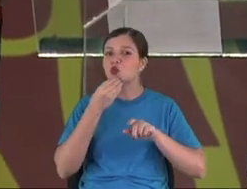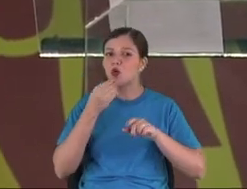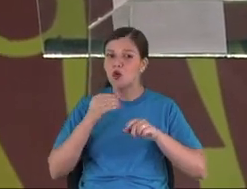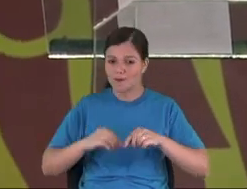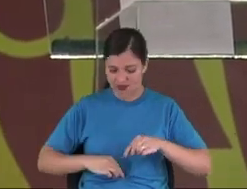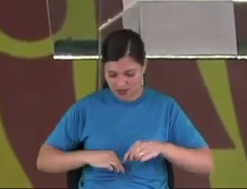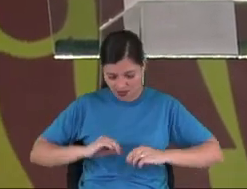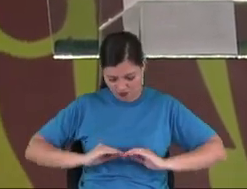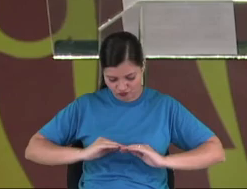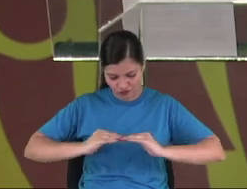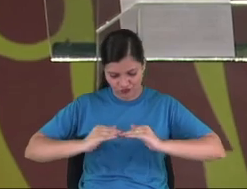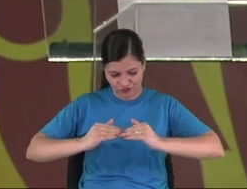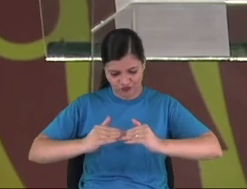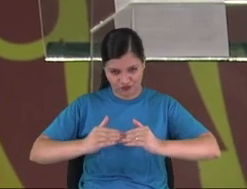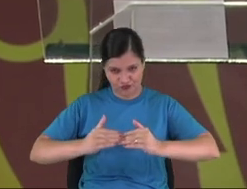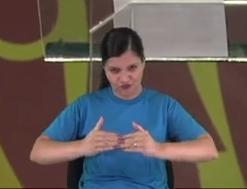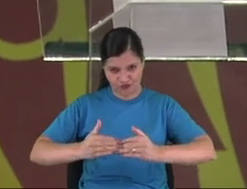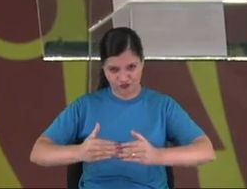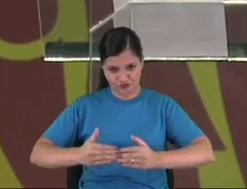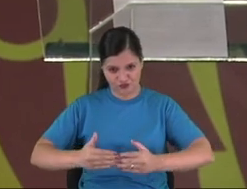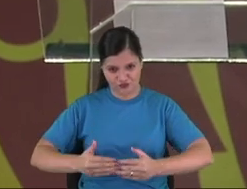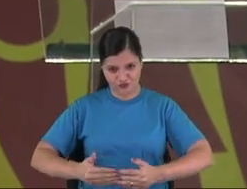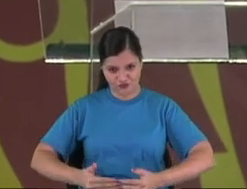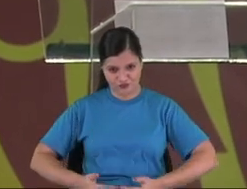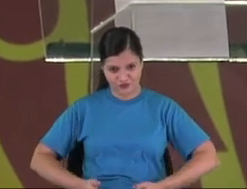Just like you have,